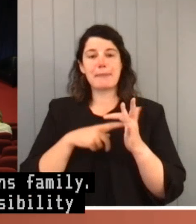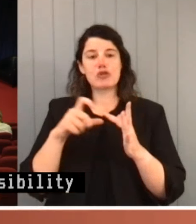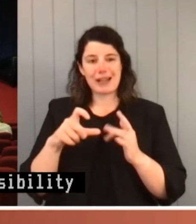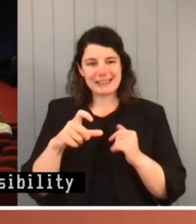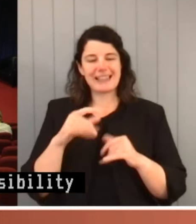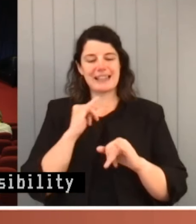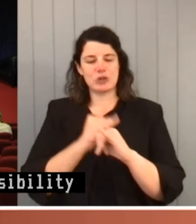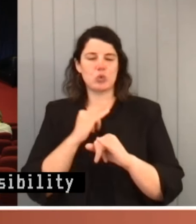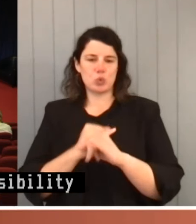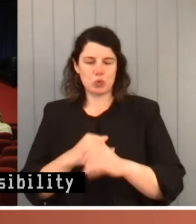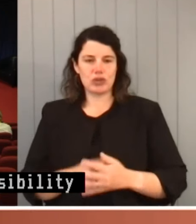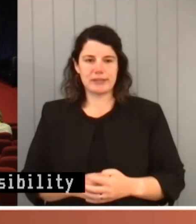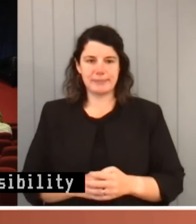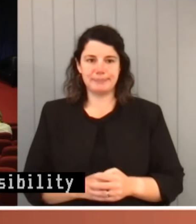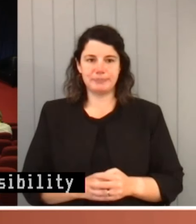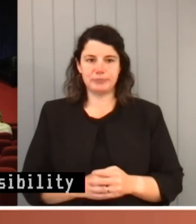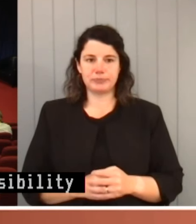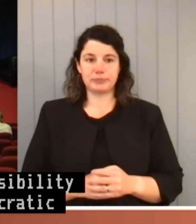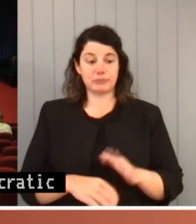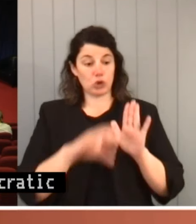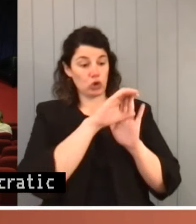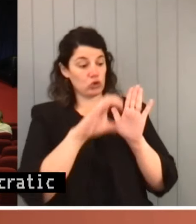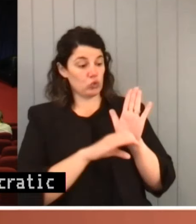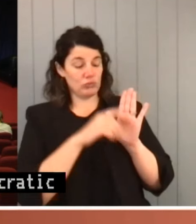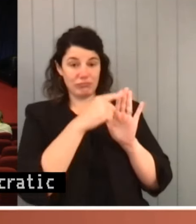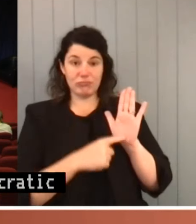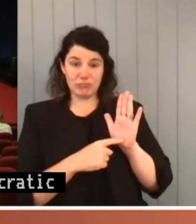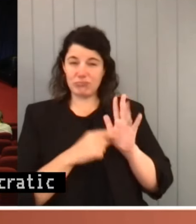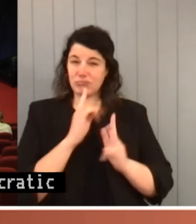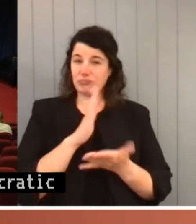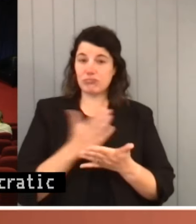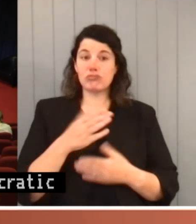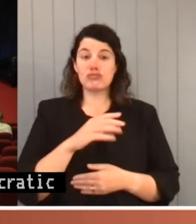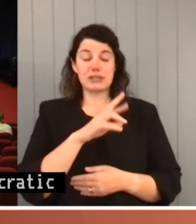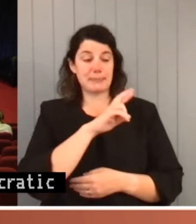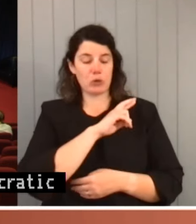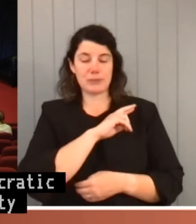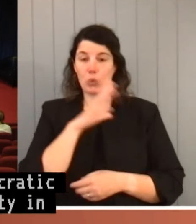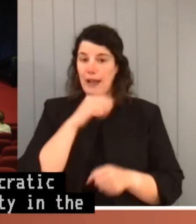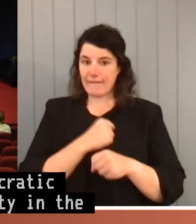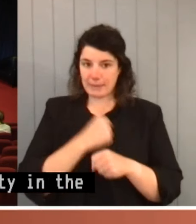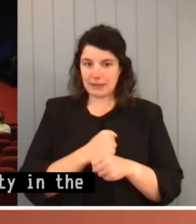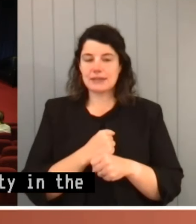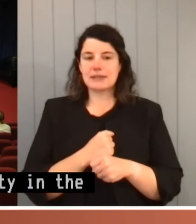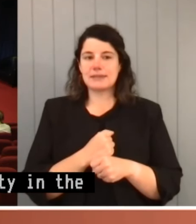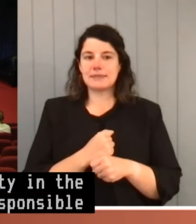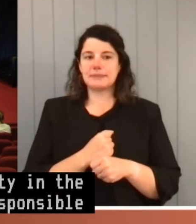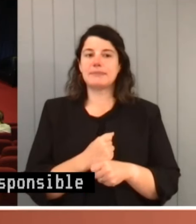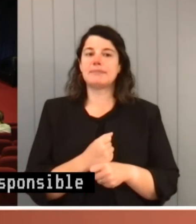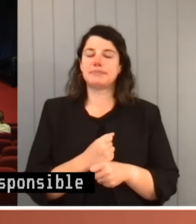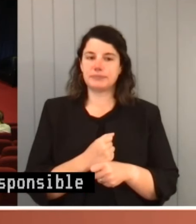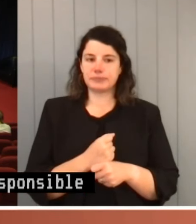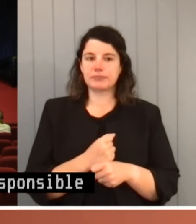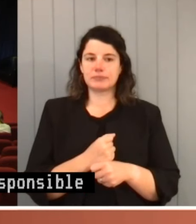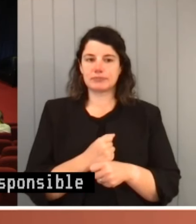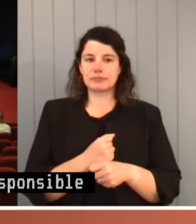responsibility in the constitutional sense of responsible government, and in a larger moral sense which is indispensable